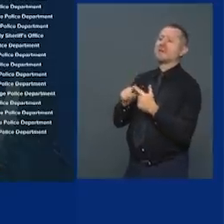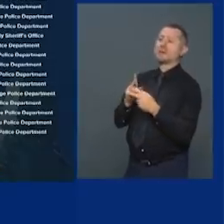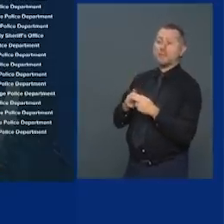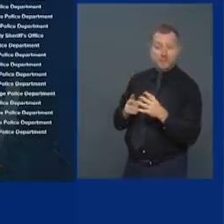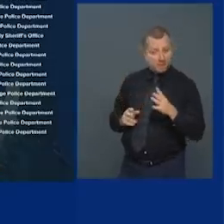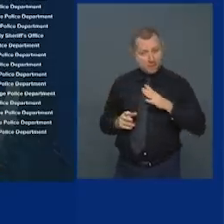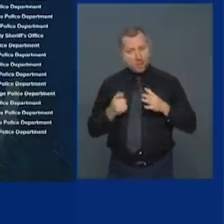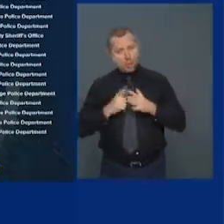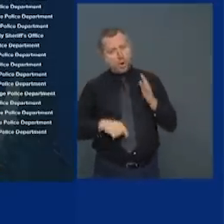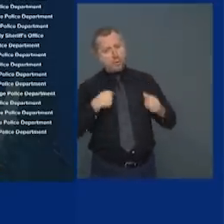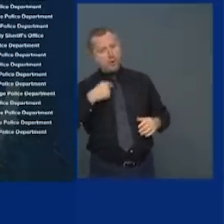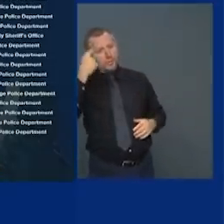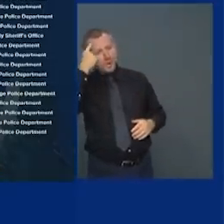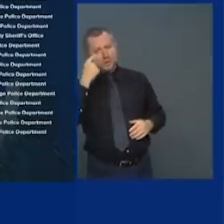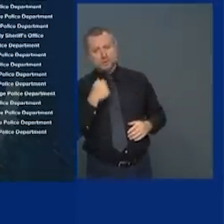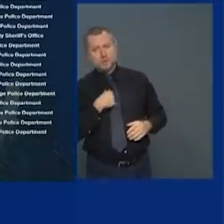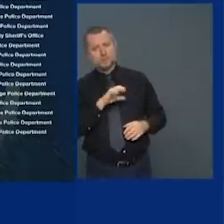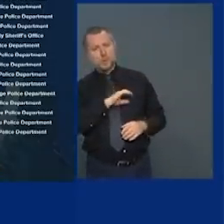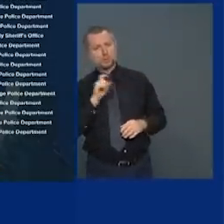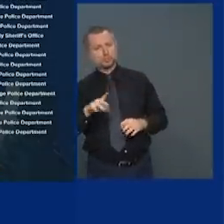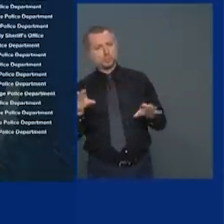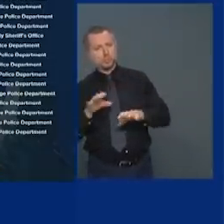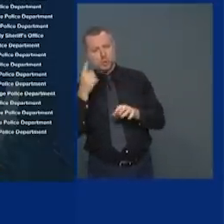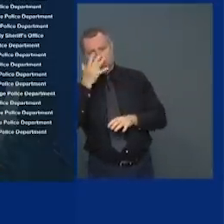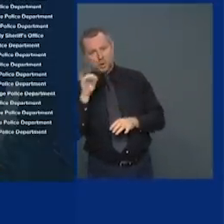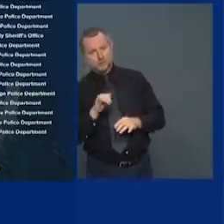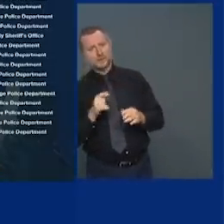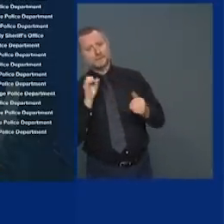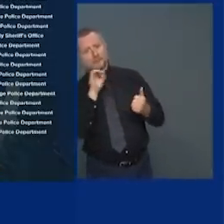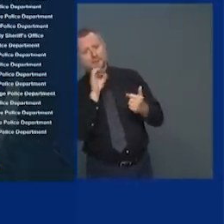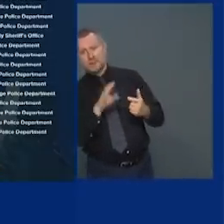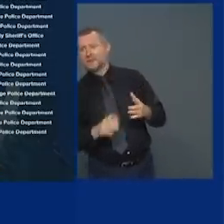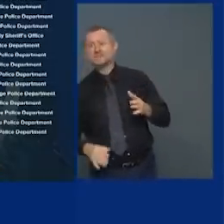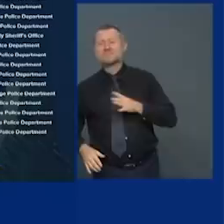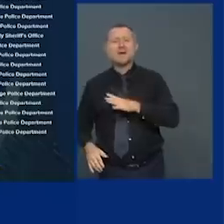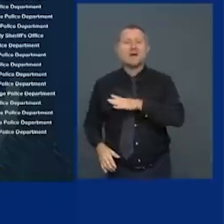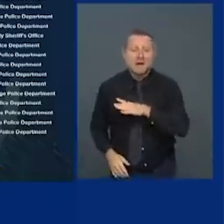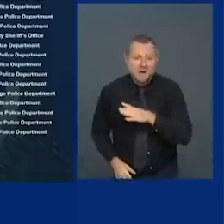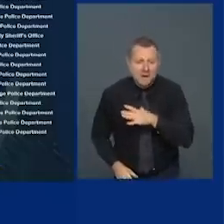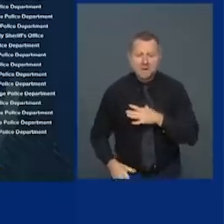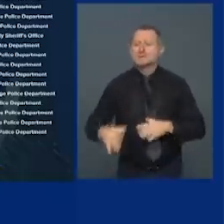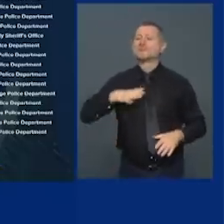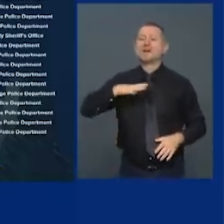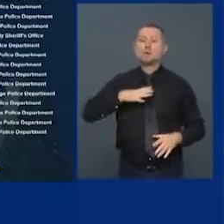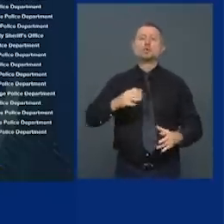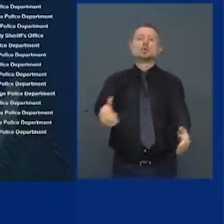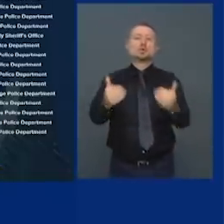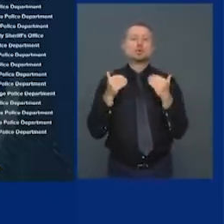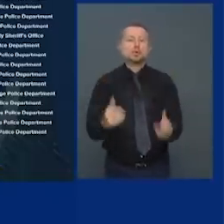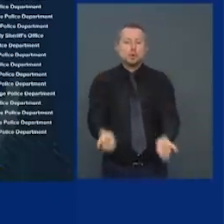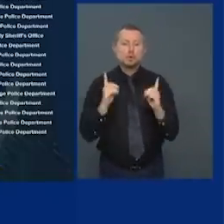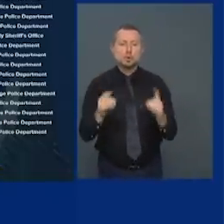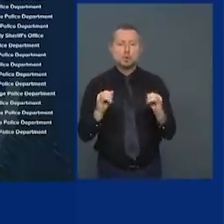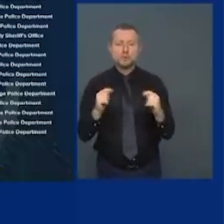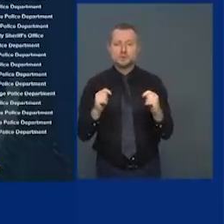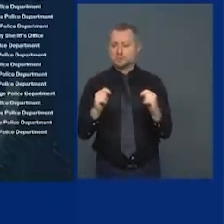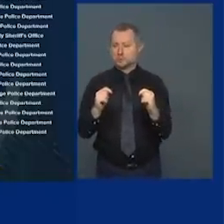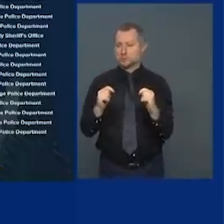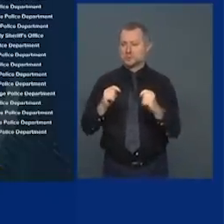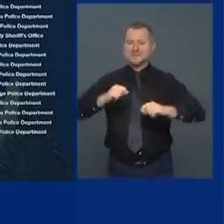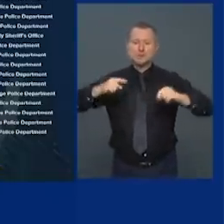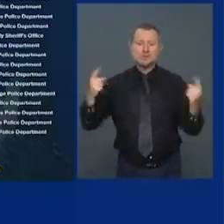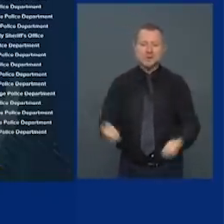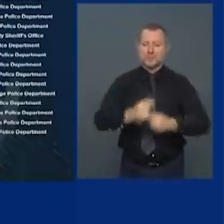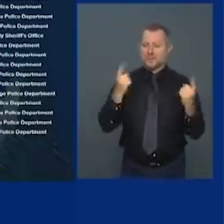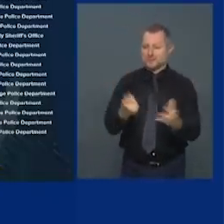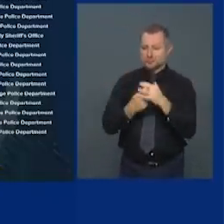think public safety should look like great do it I need somebody to do it government